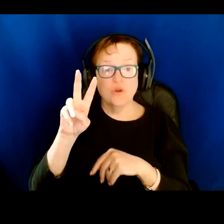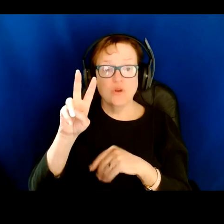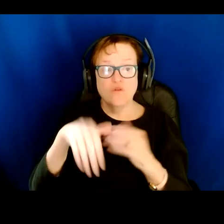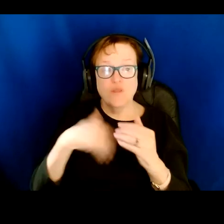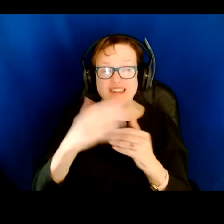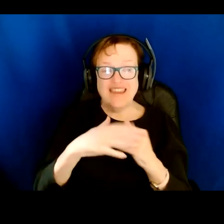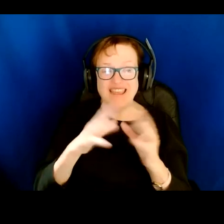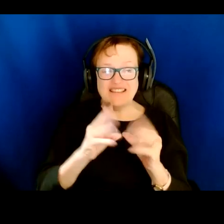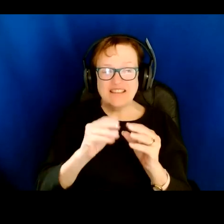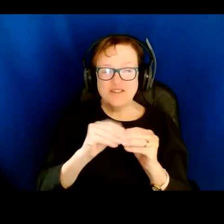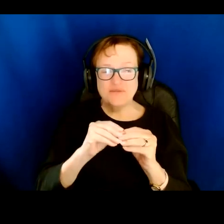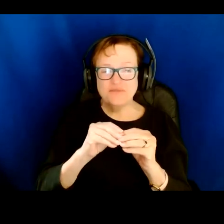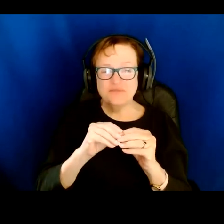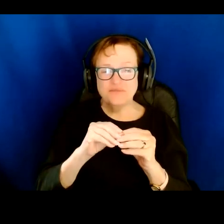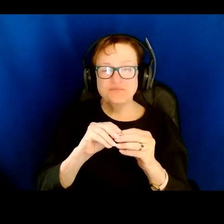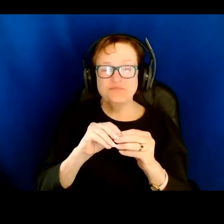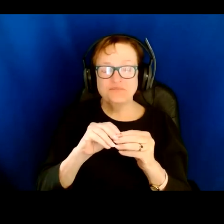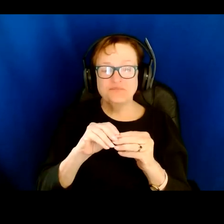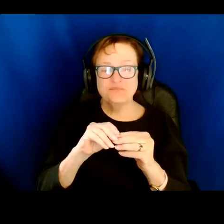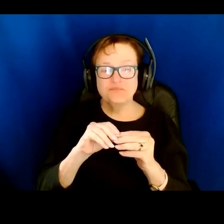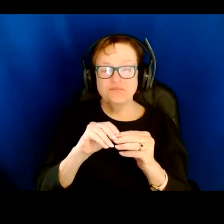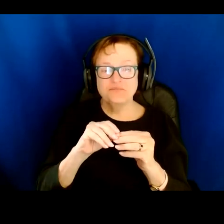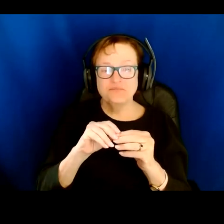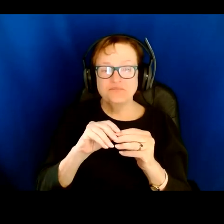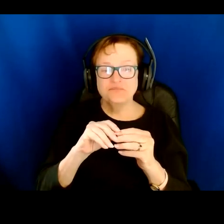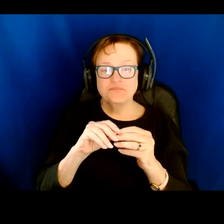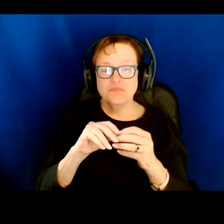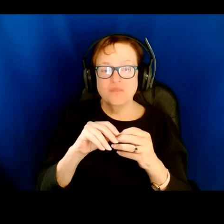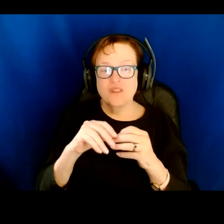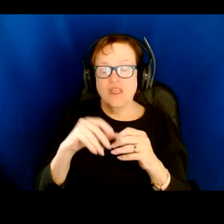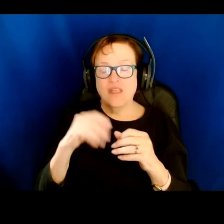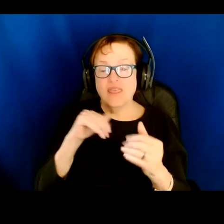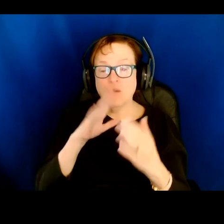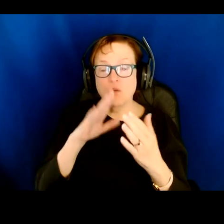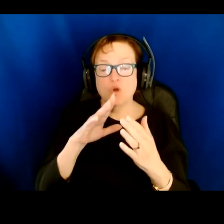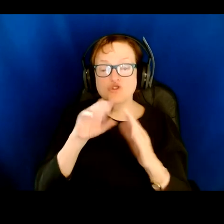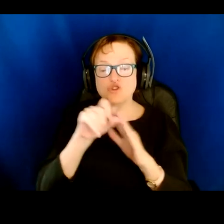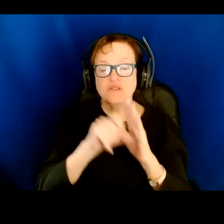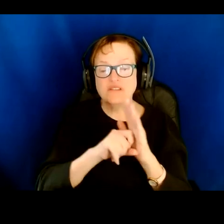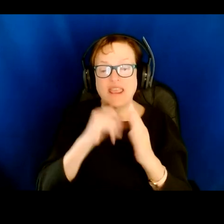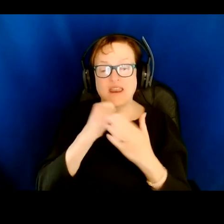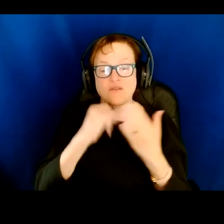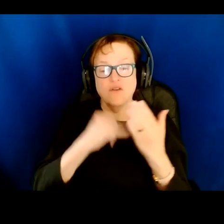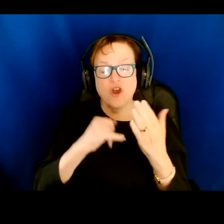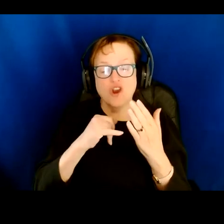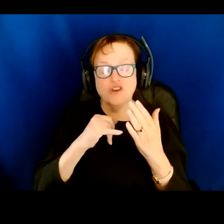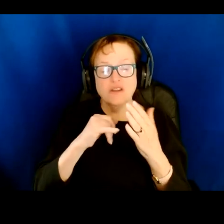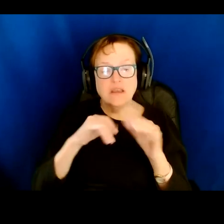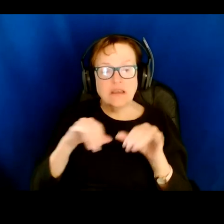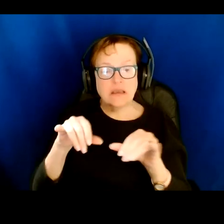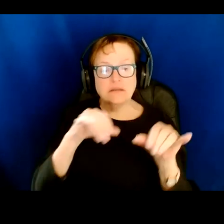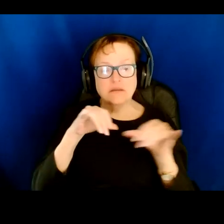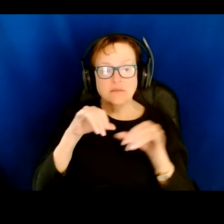session, which is going to be approach to state of the art, customized assistive technology.